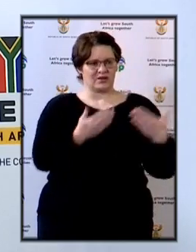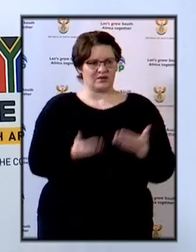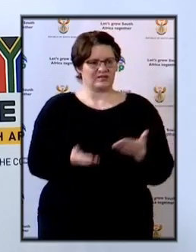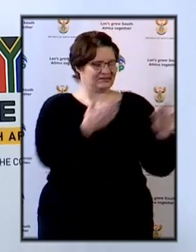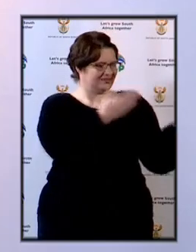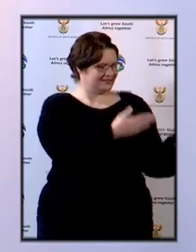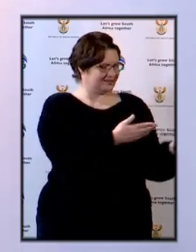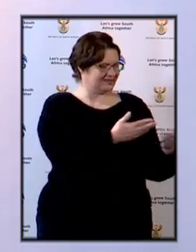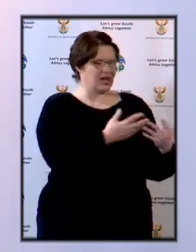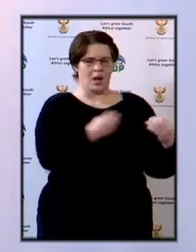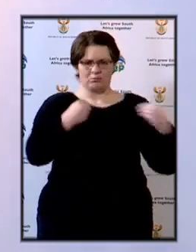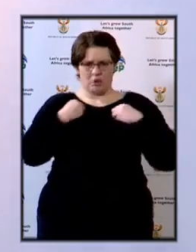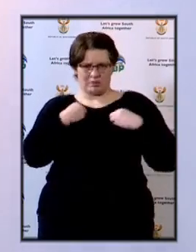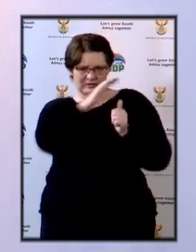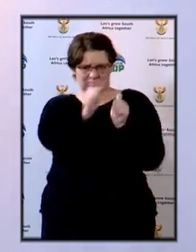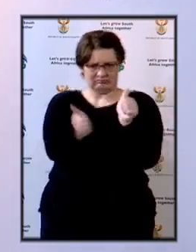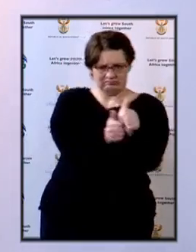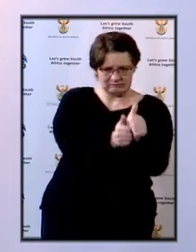you General. The